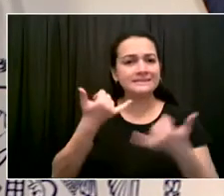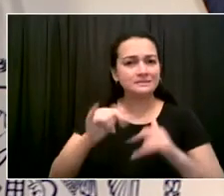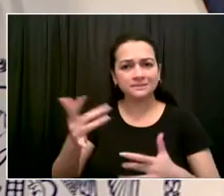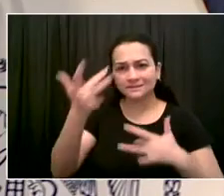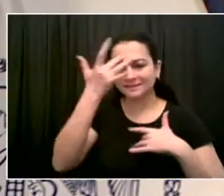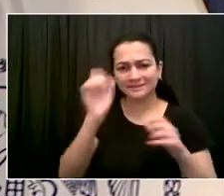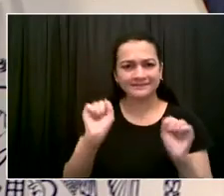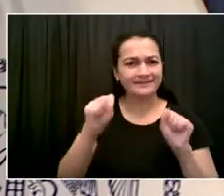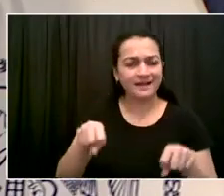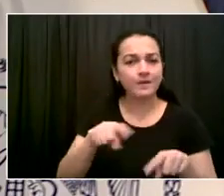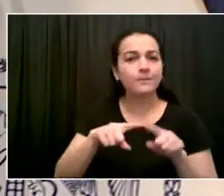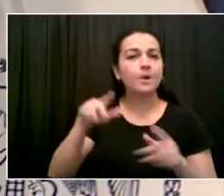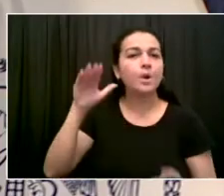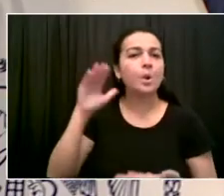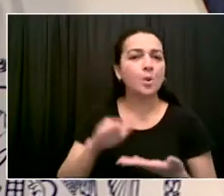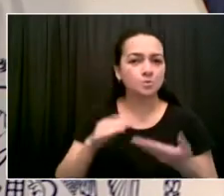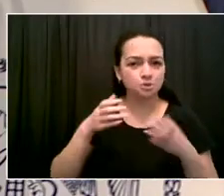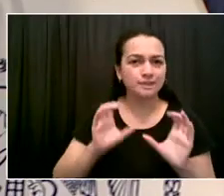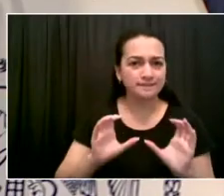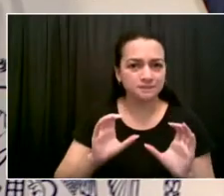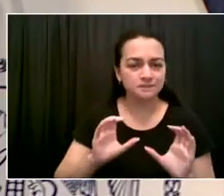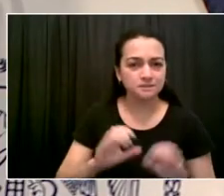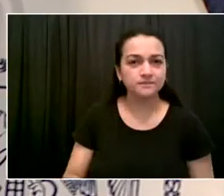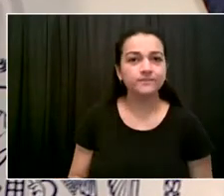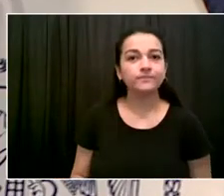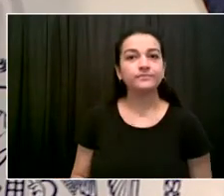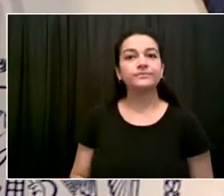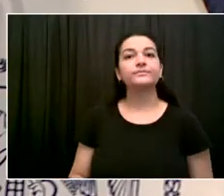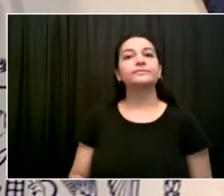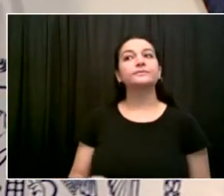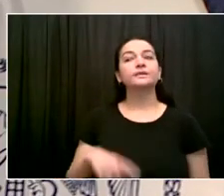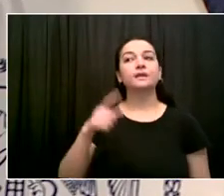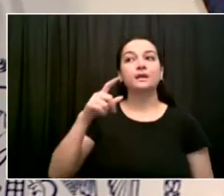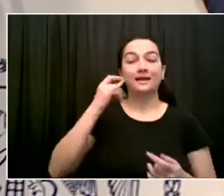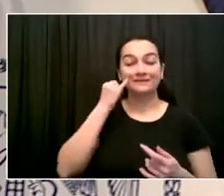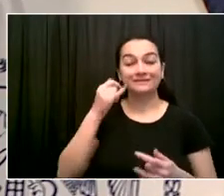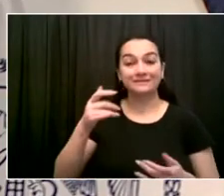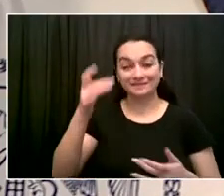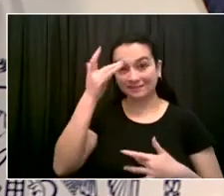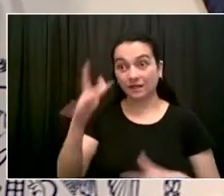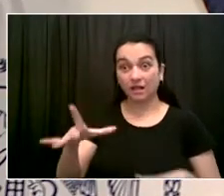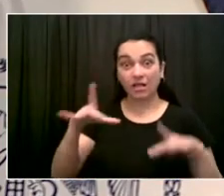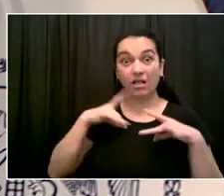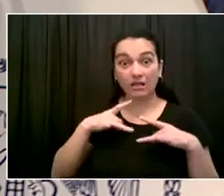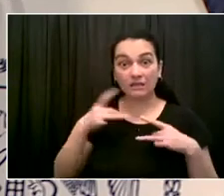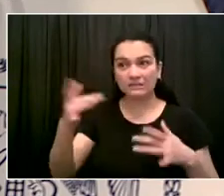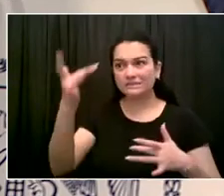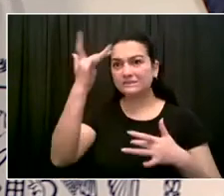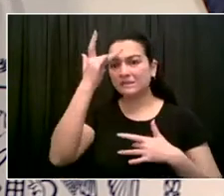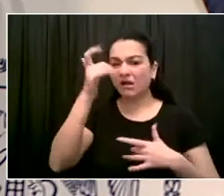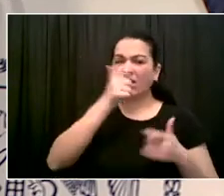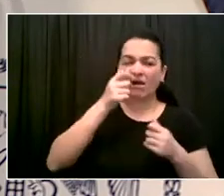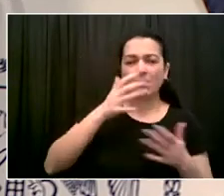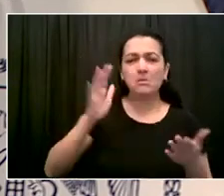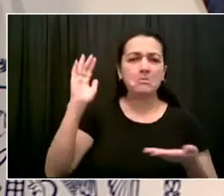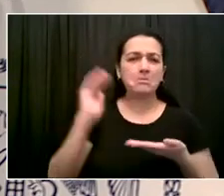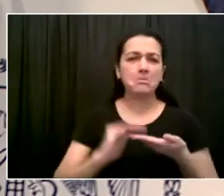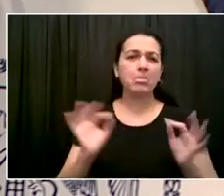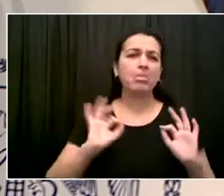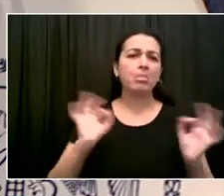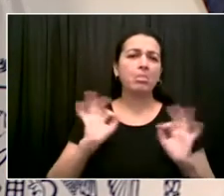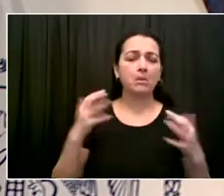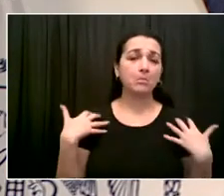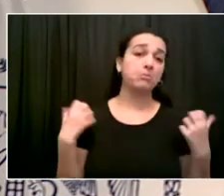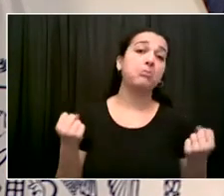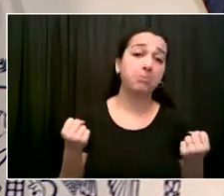COVID. So, looking at that guidance, it makes clear there still is a profound difference in transmissibility, if you will,